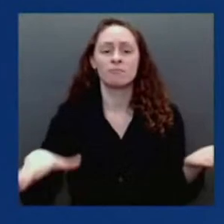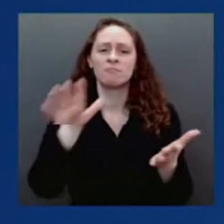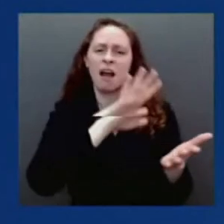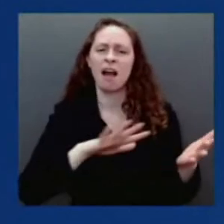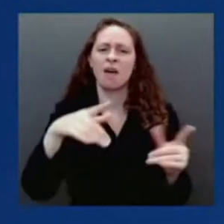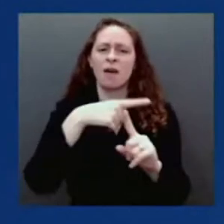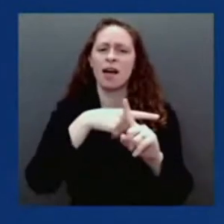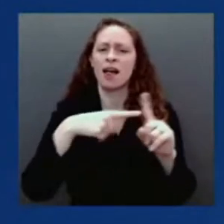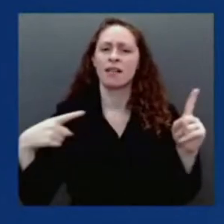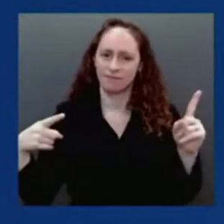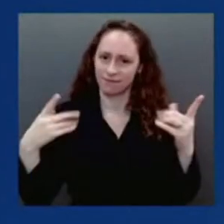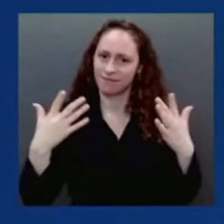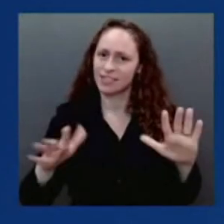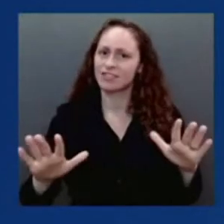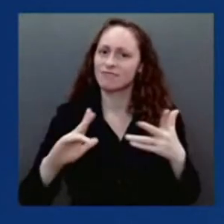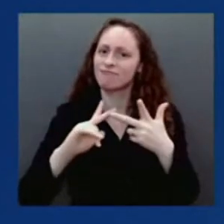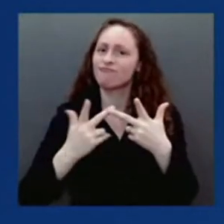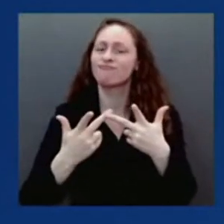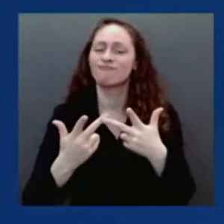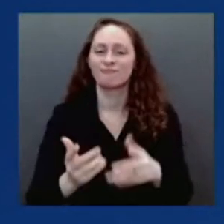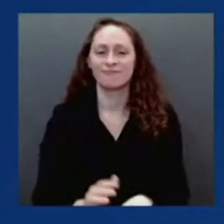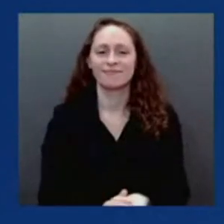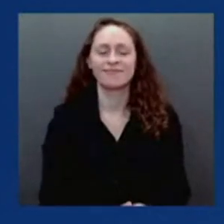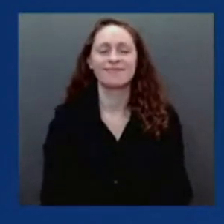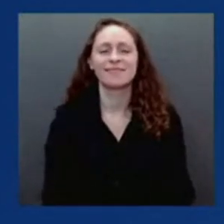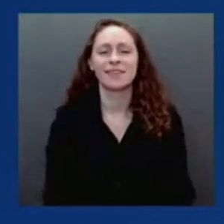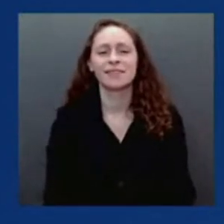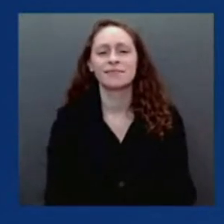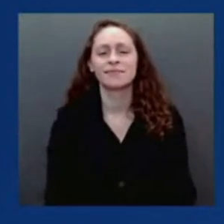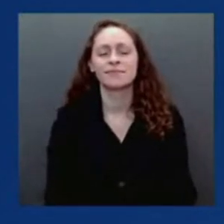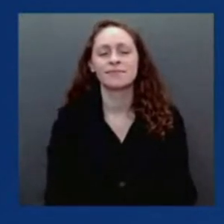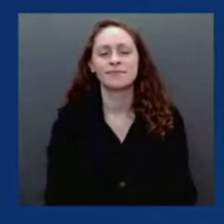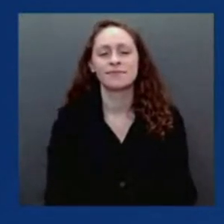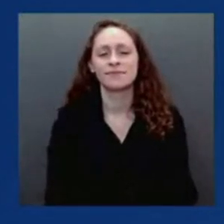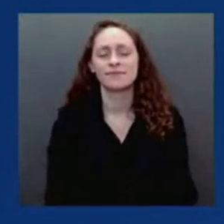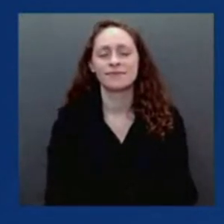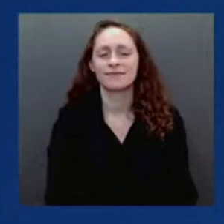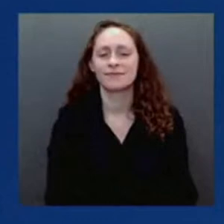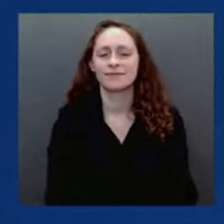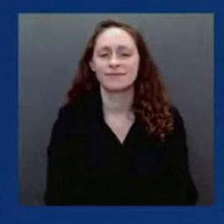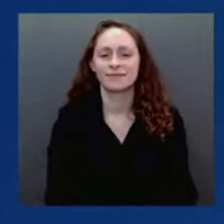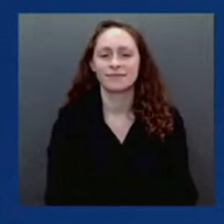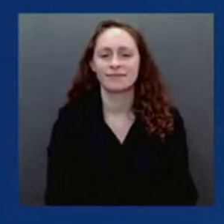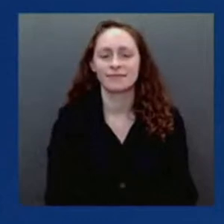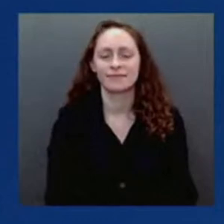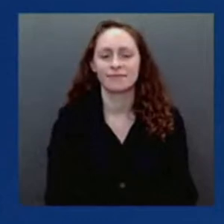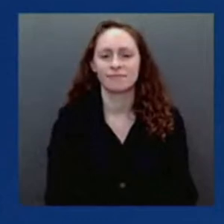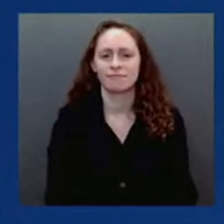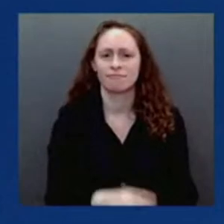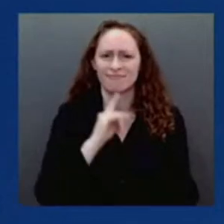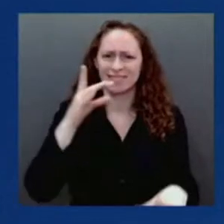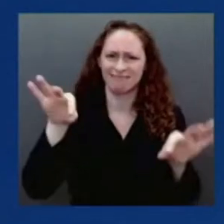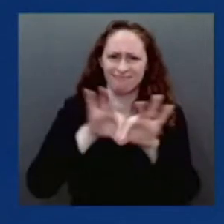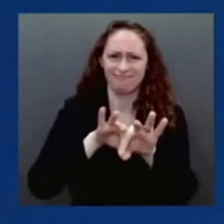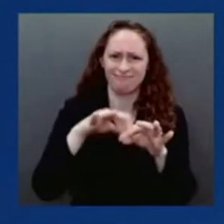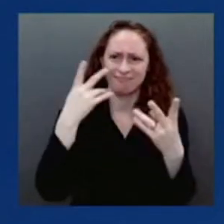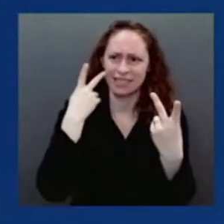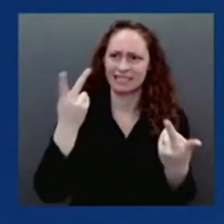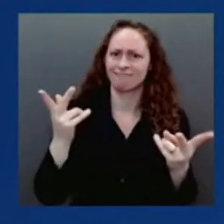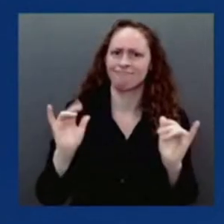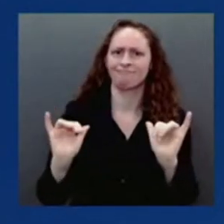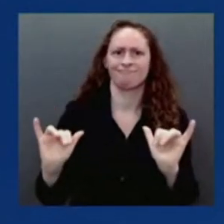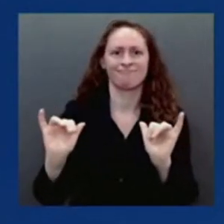As the doctors and data have made crystal clear, vaccinations and boosters provide the best protection.